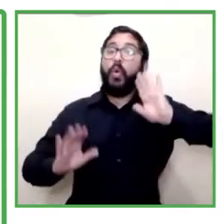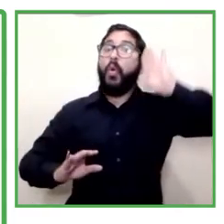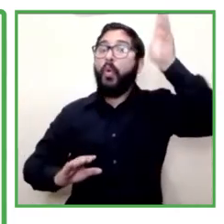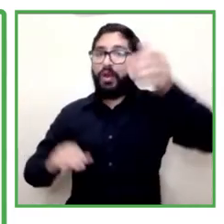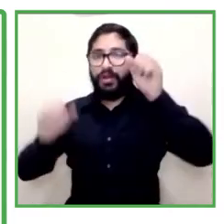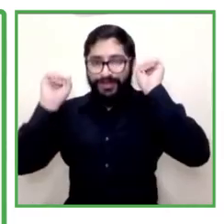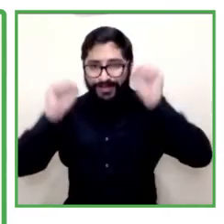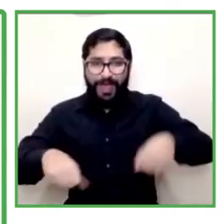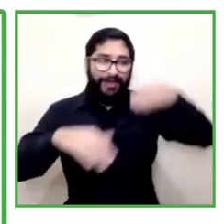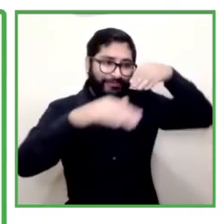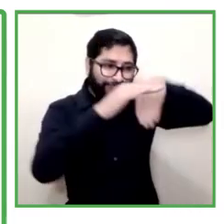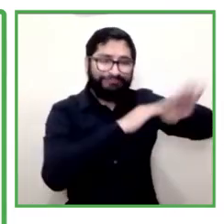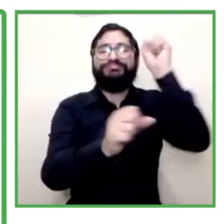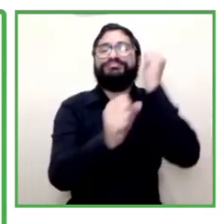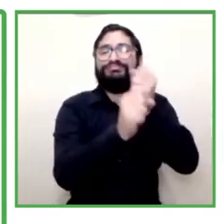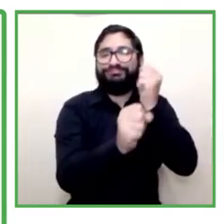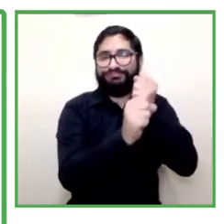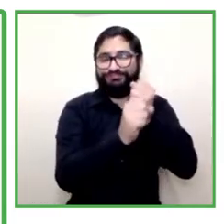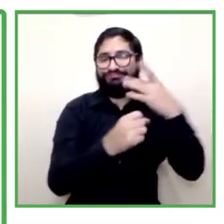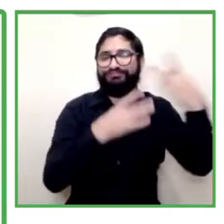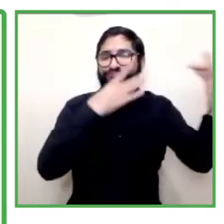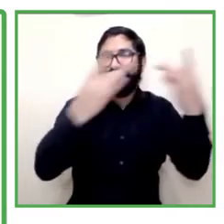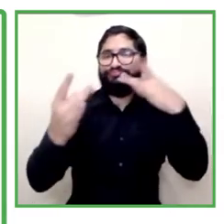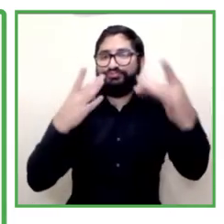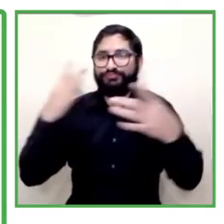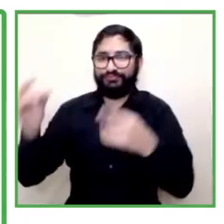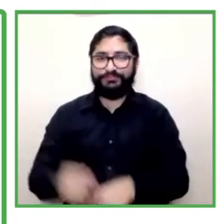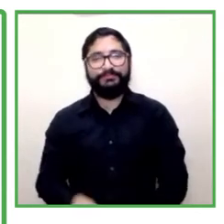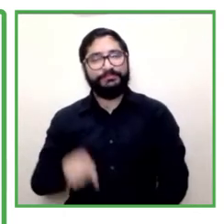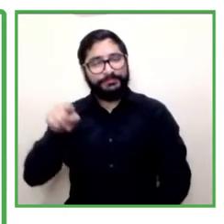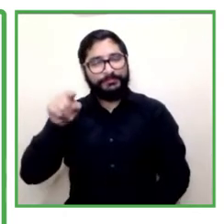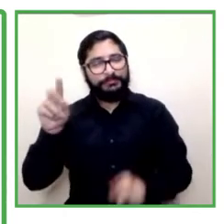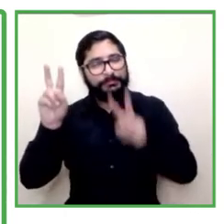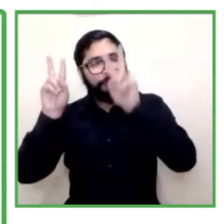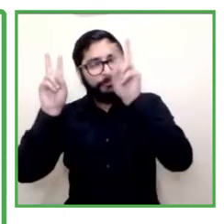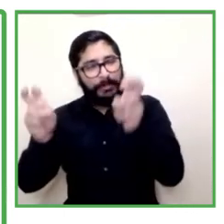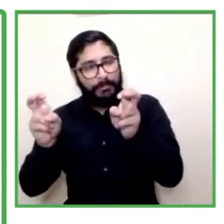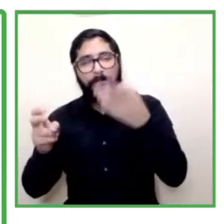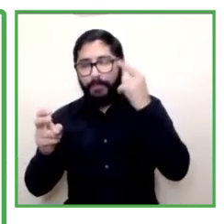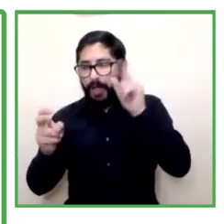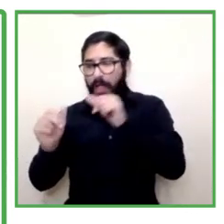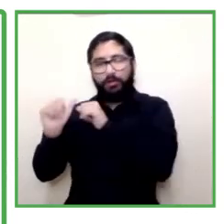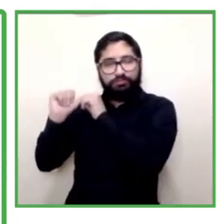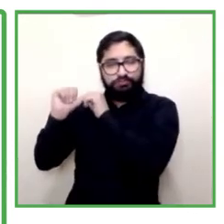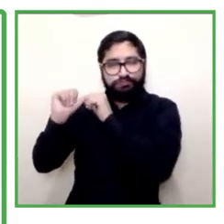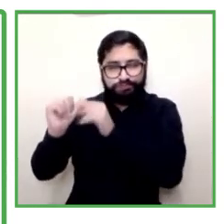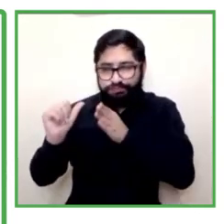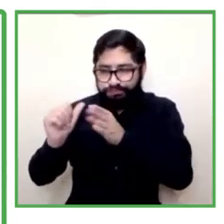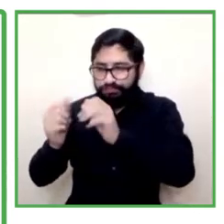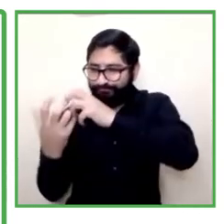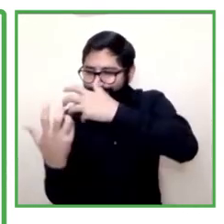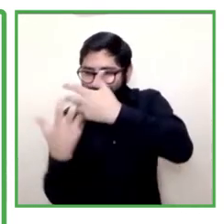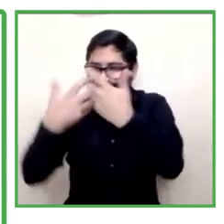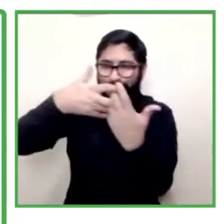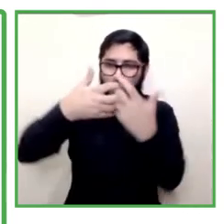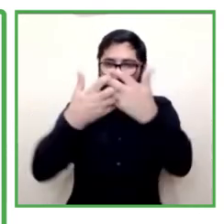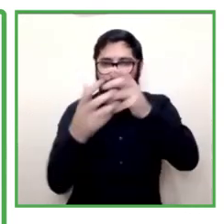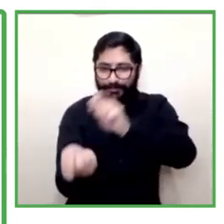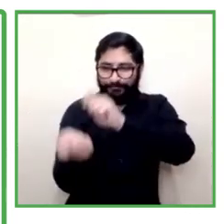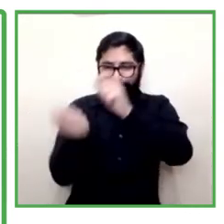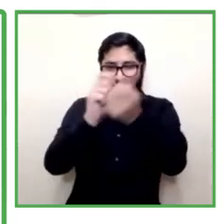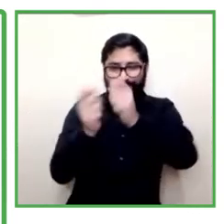in the job work in terms of methodological and pedagogical during the pandemic